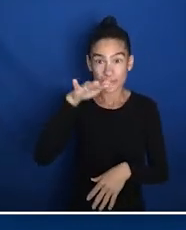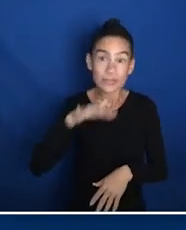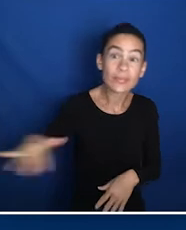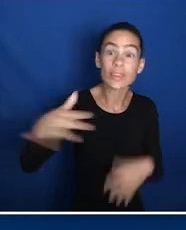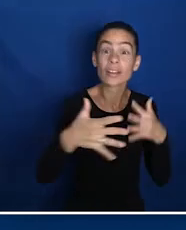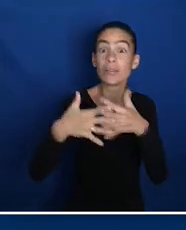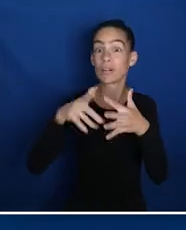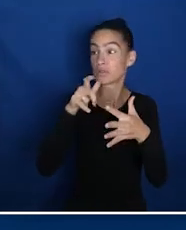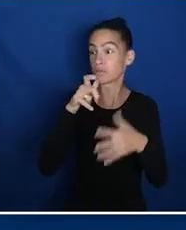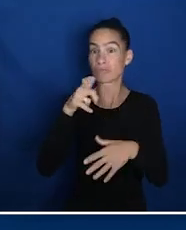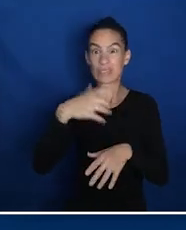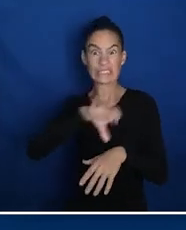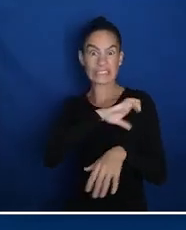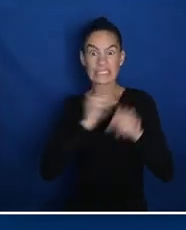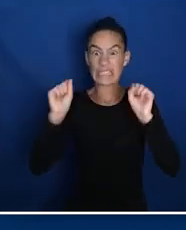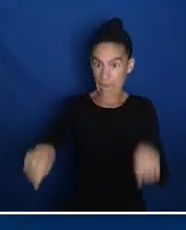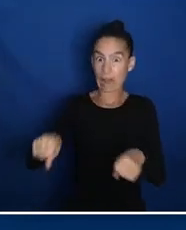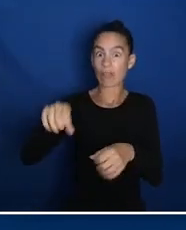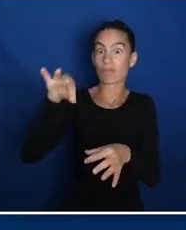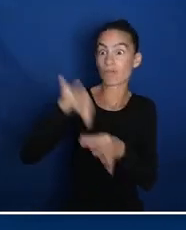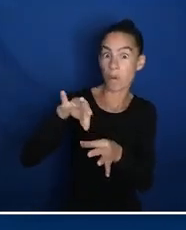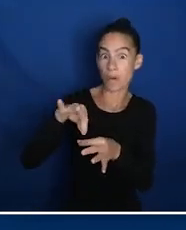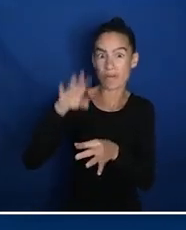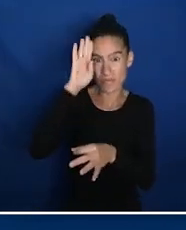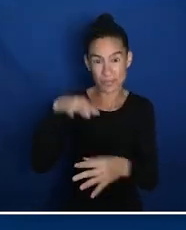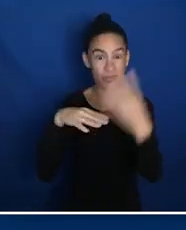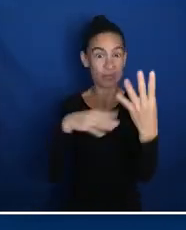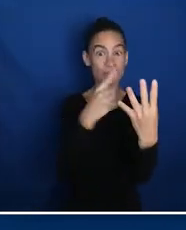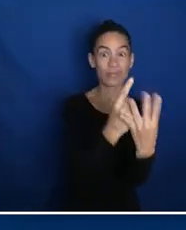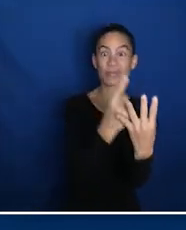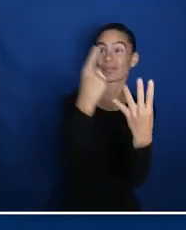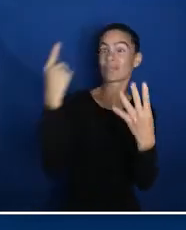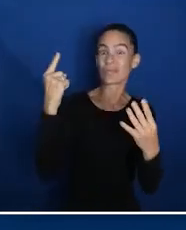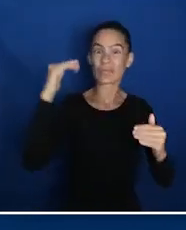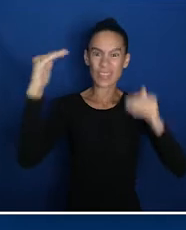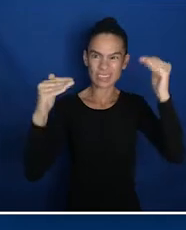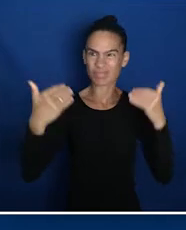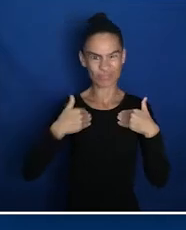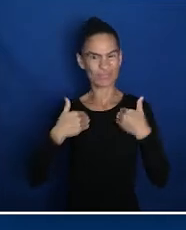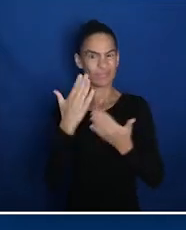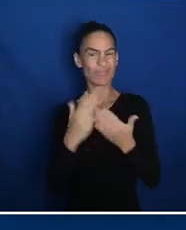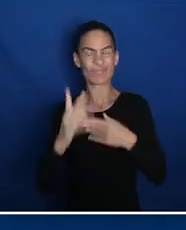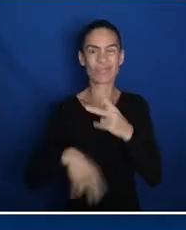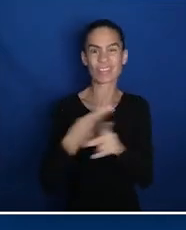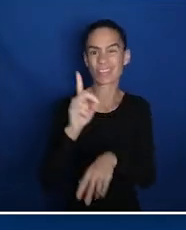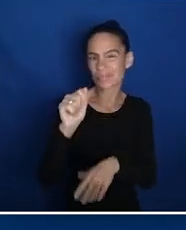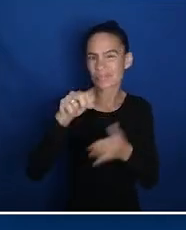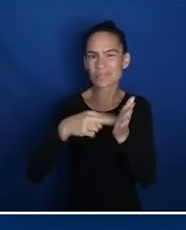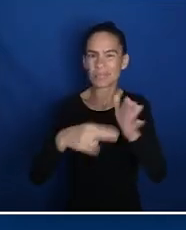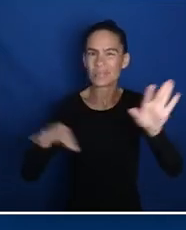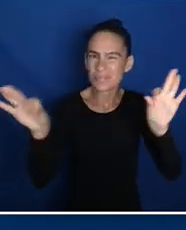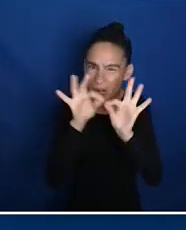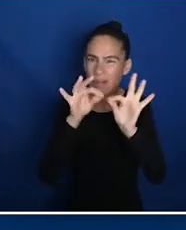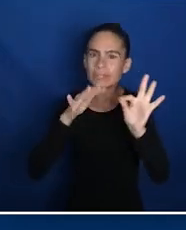and one in four adults in the States has some type of disability, making it important to ensure that all voting sites have accessible voting machines